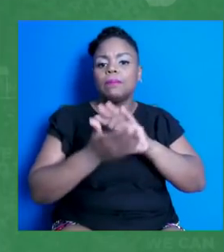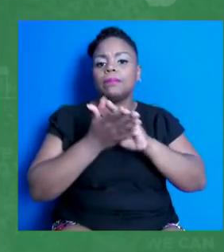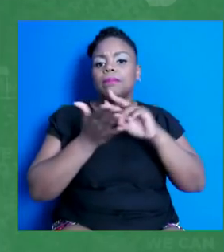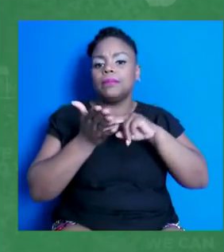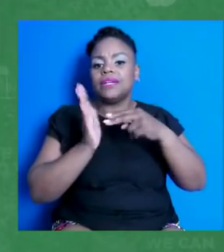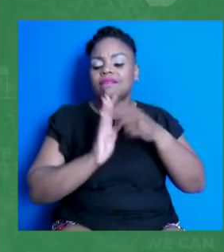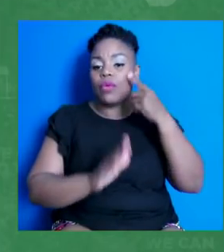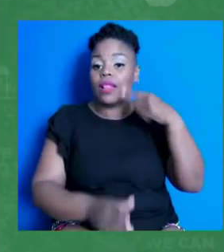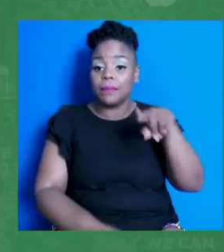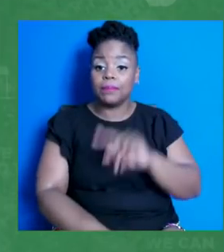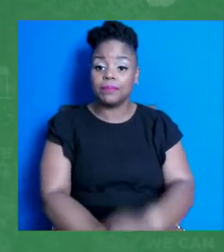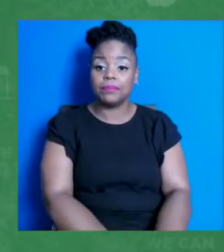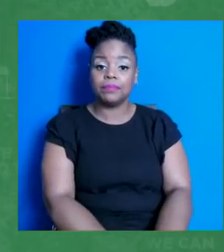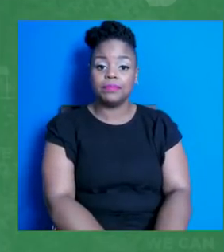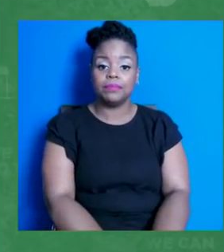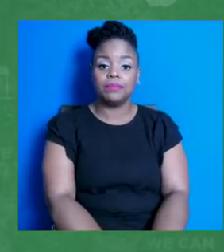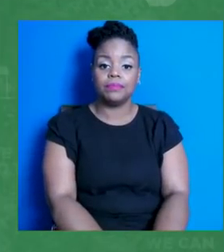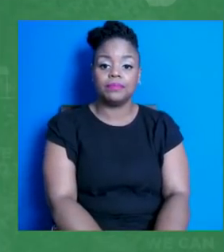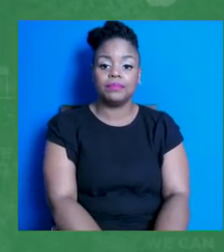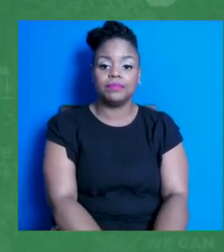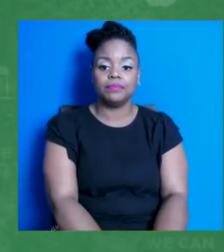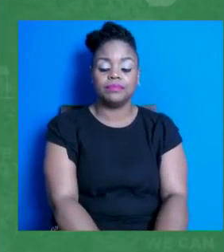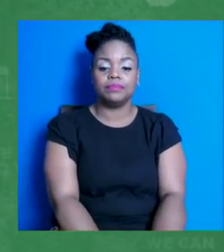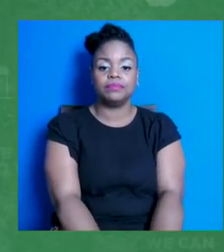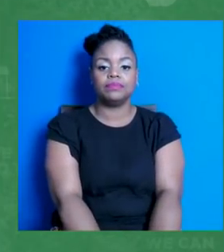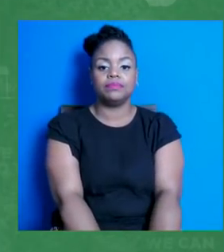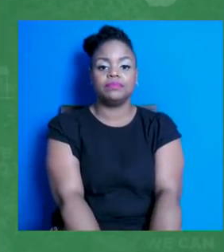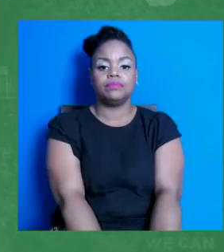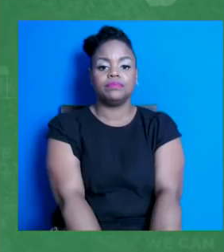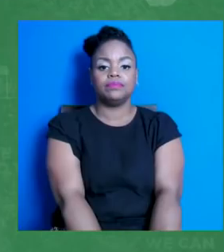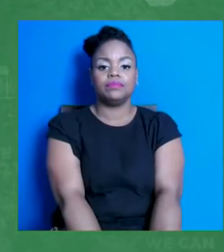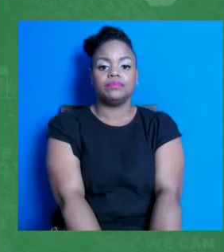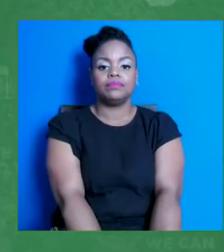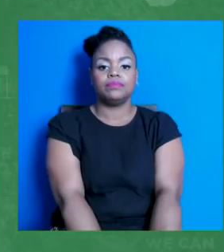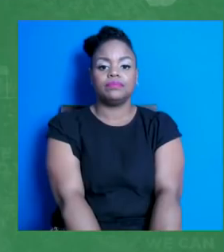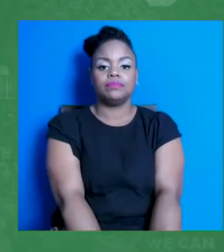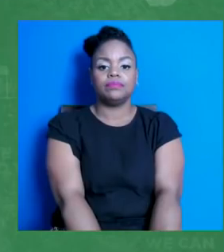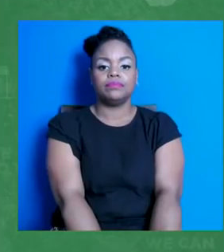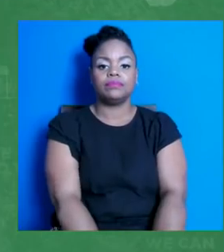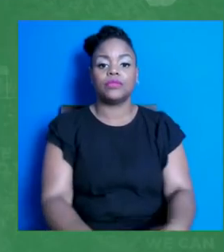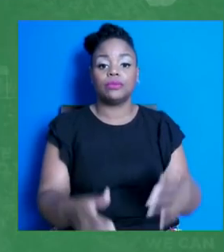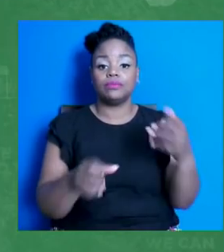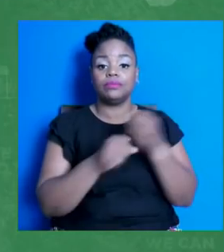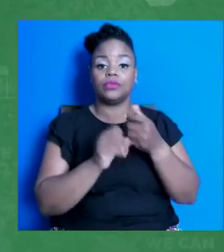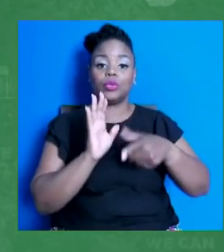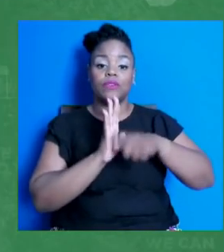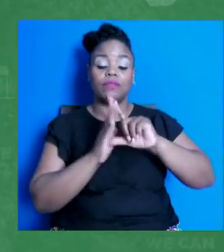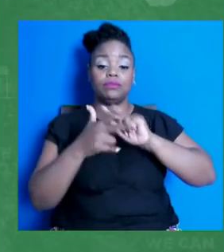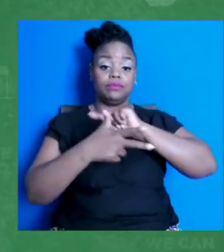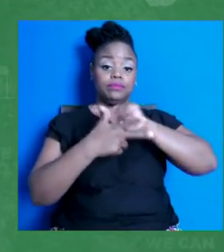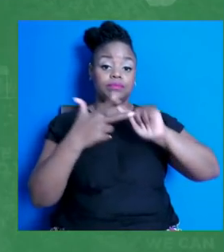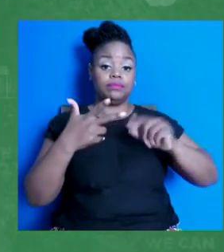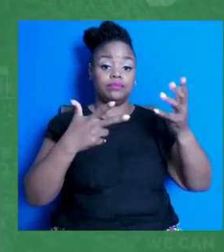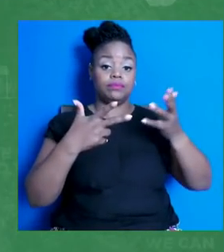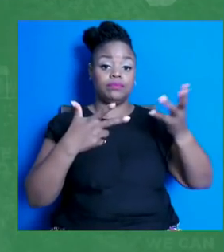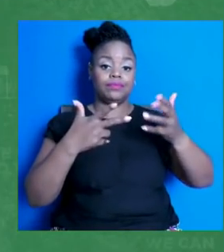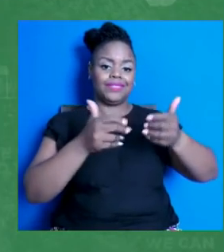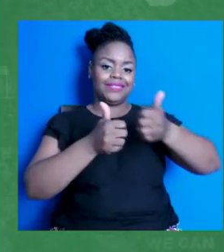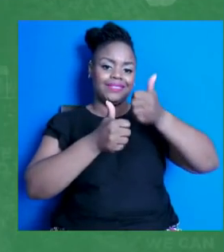Next slide, please. So just to review, we're doing three things in every conversation. We're building trust,